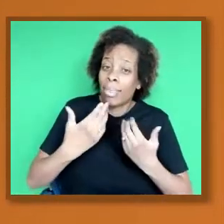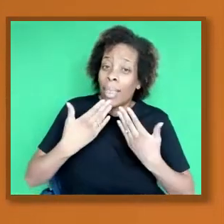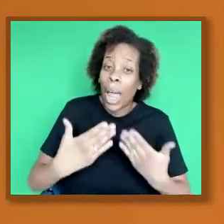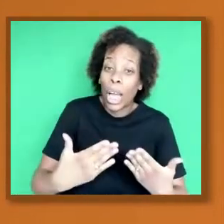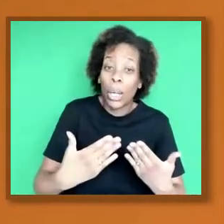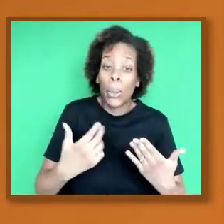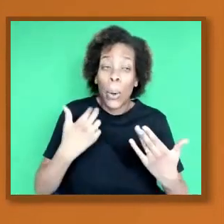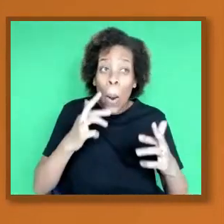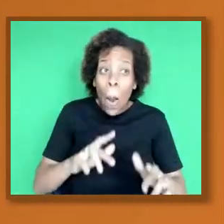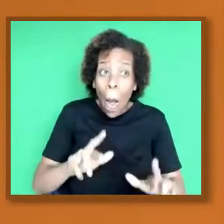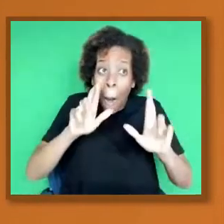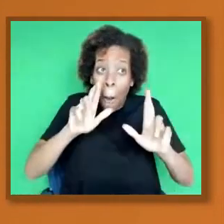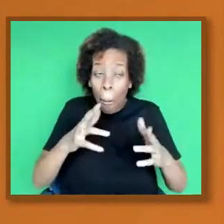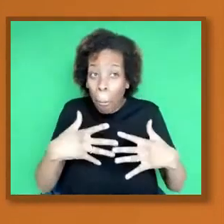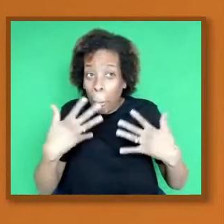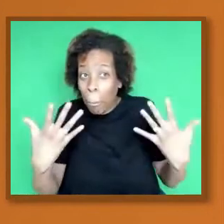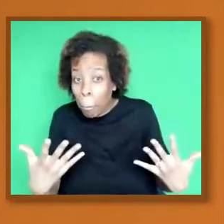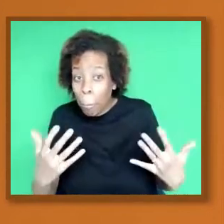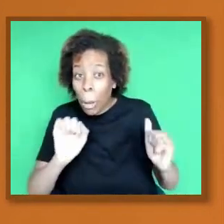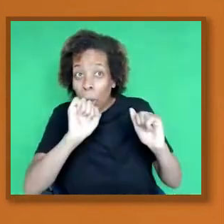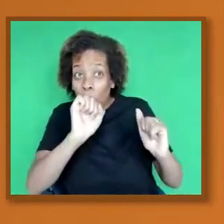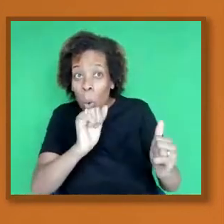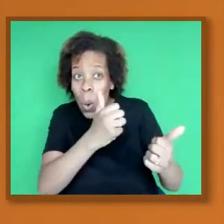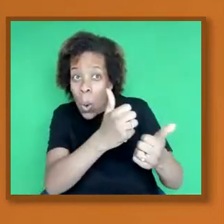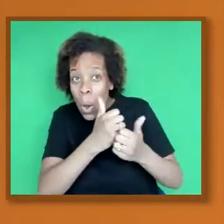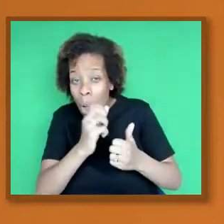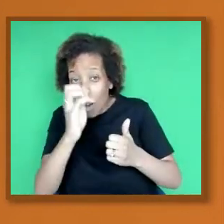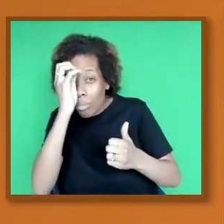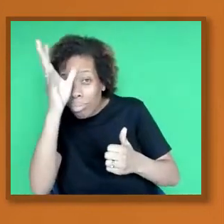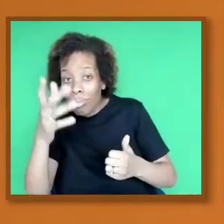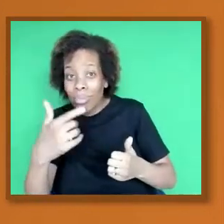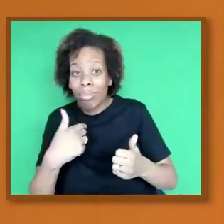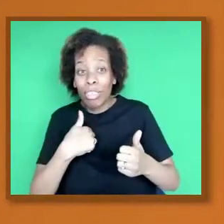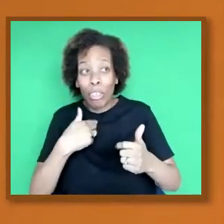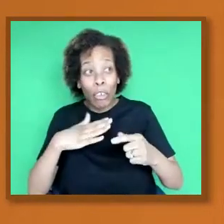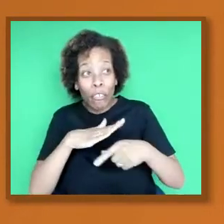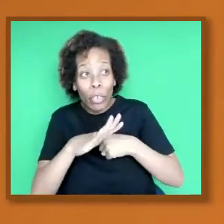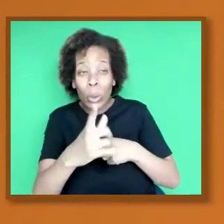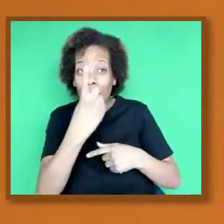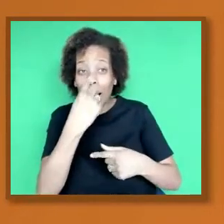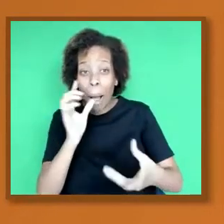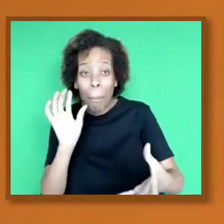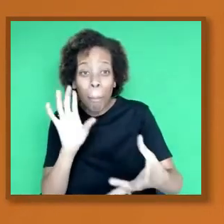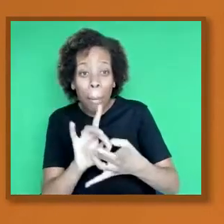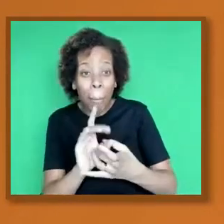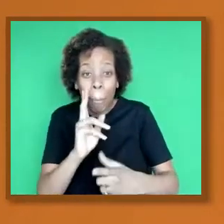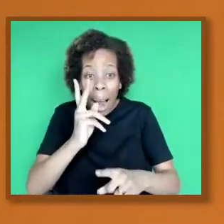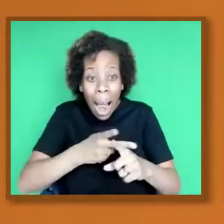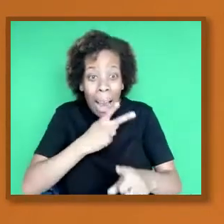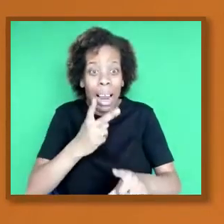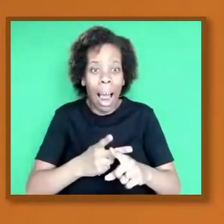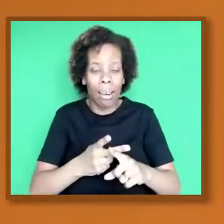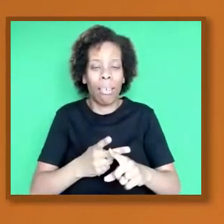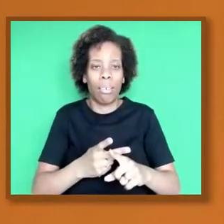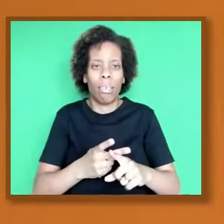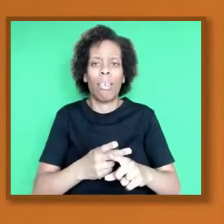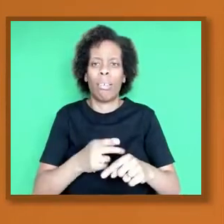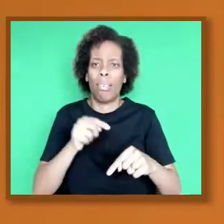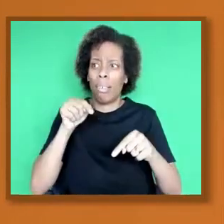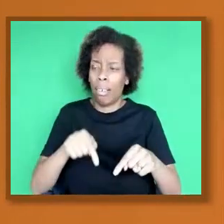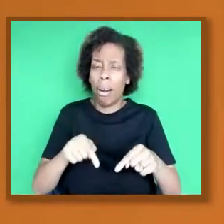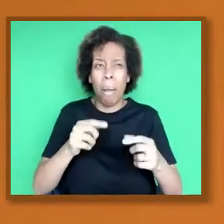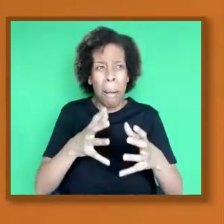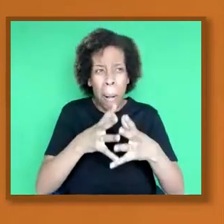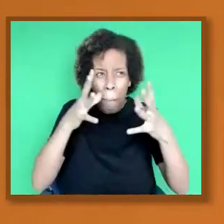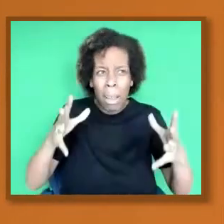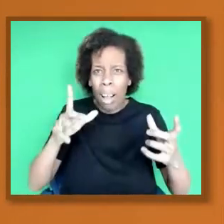your services at some stage in the future in a bigger forum with